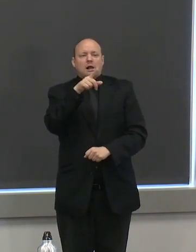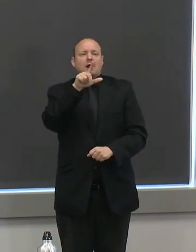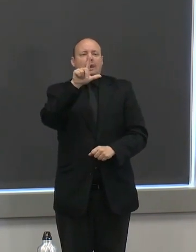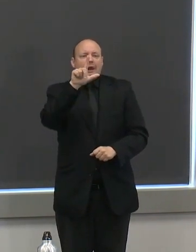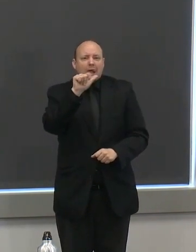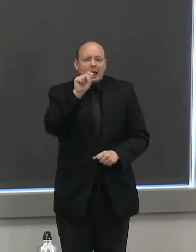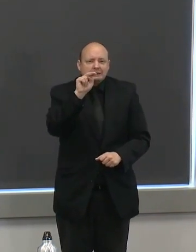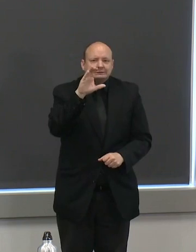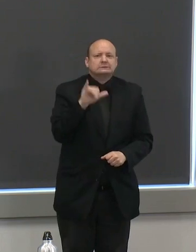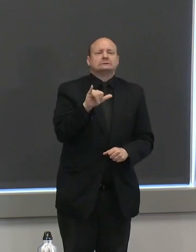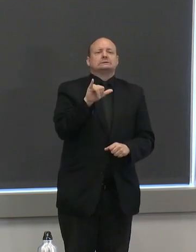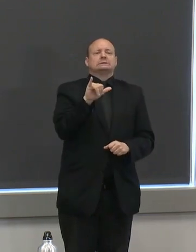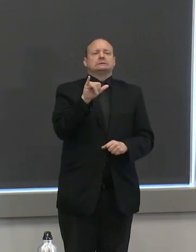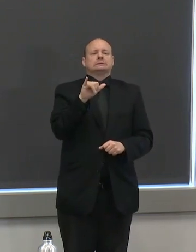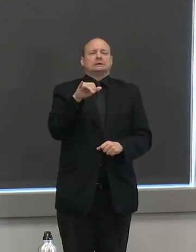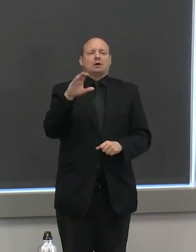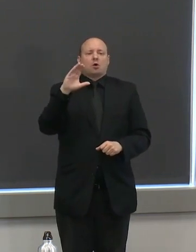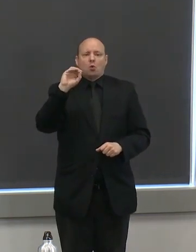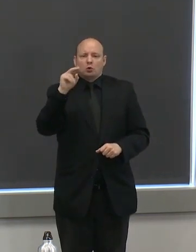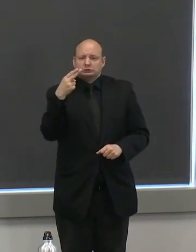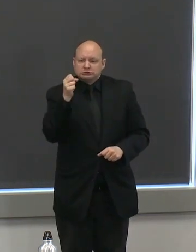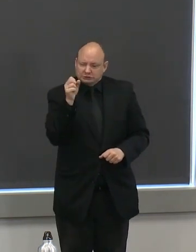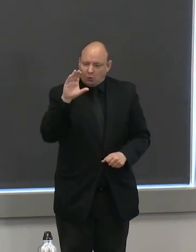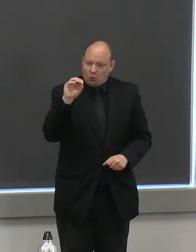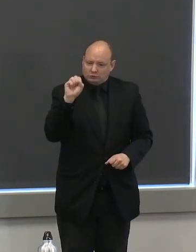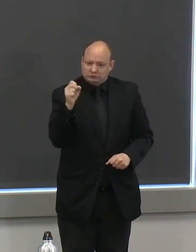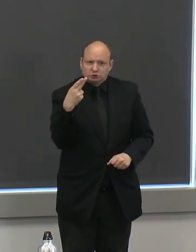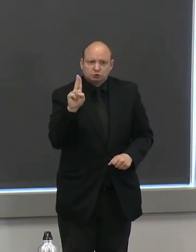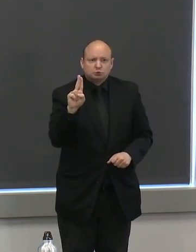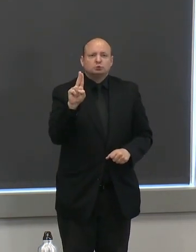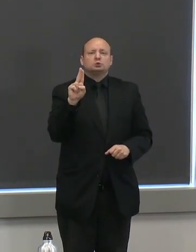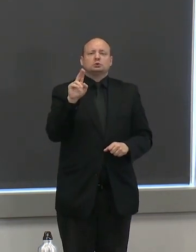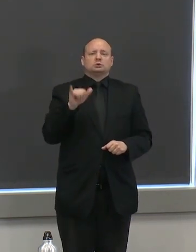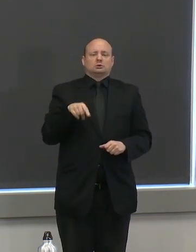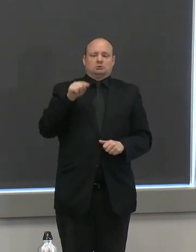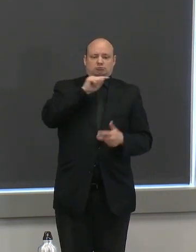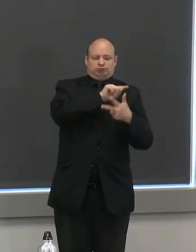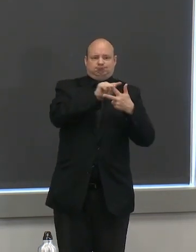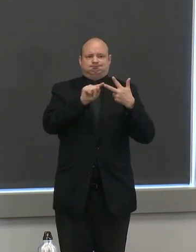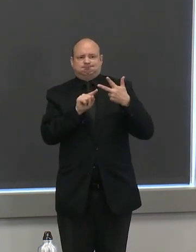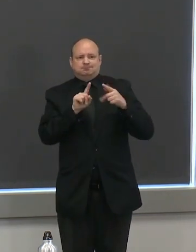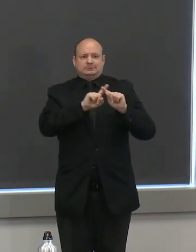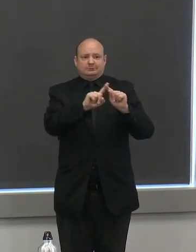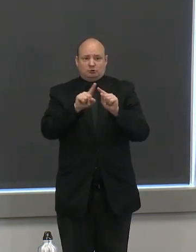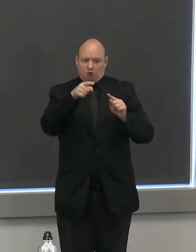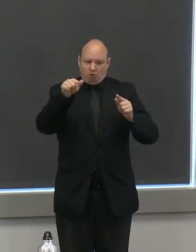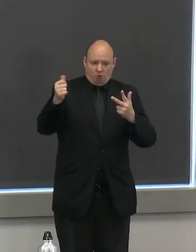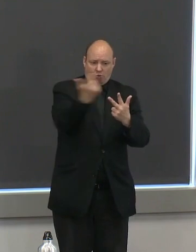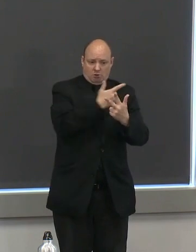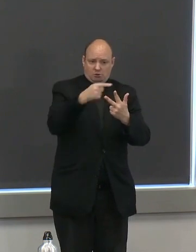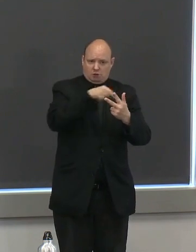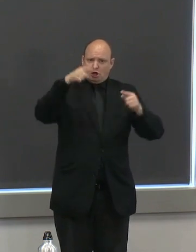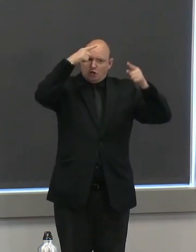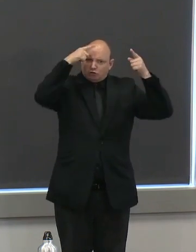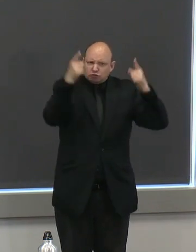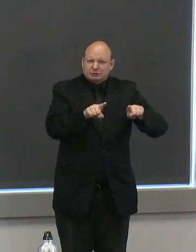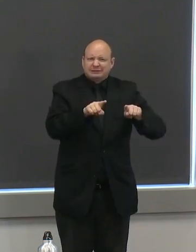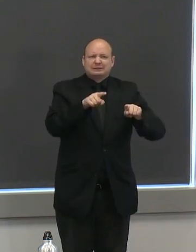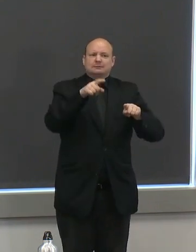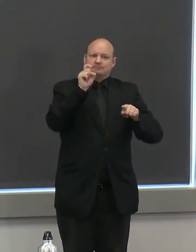charles and ohsu all agreed to a unified approach for managing testing across oregon